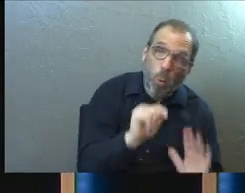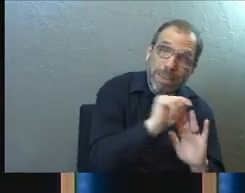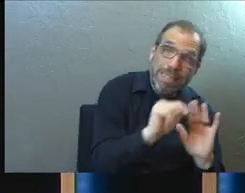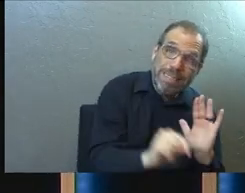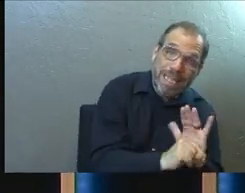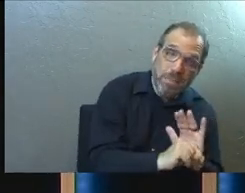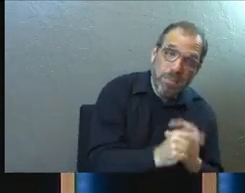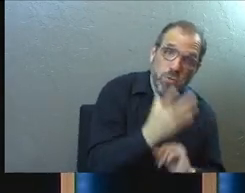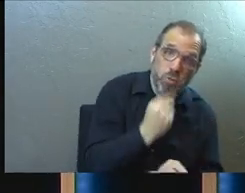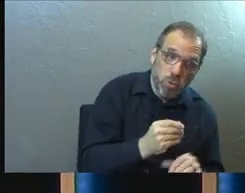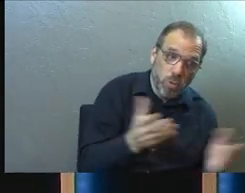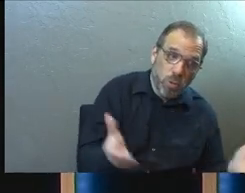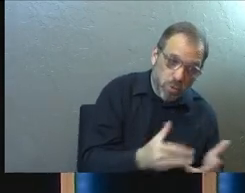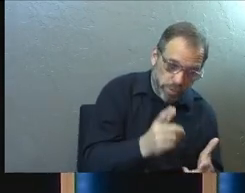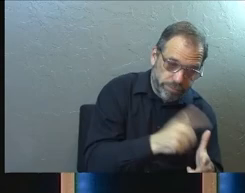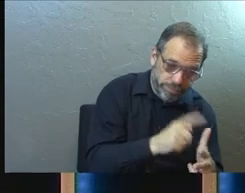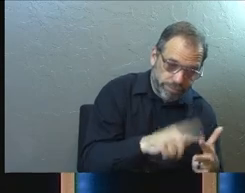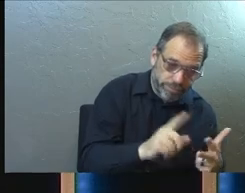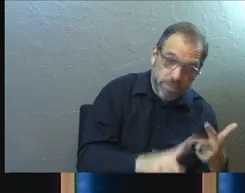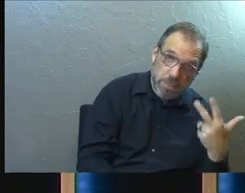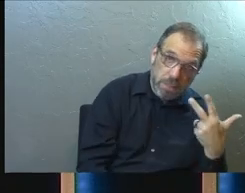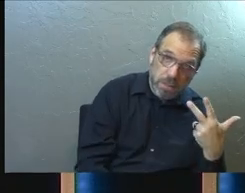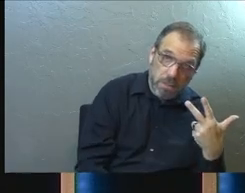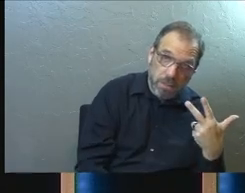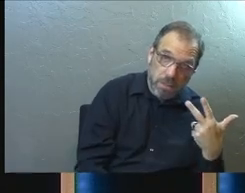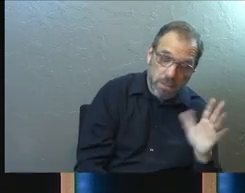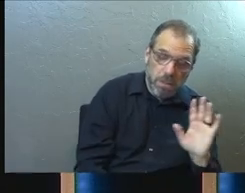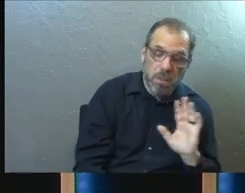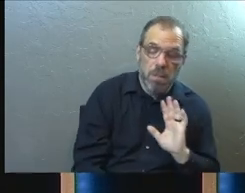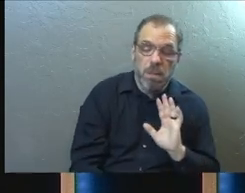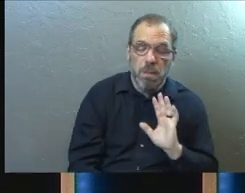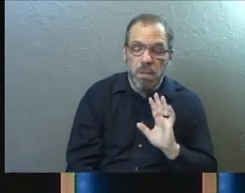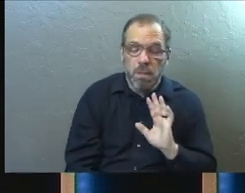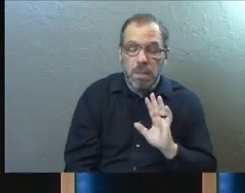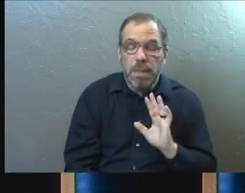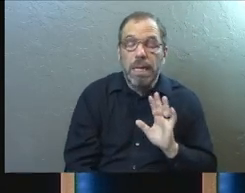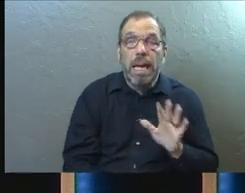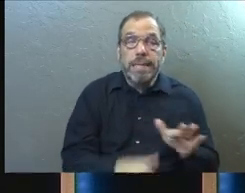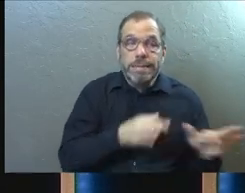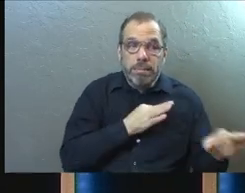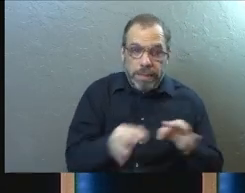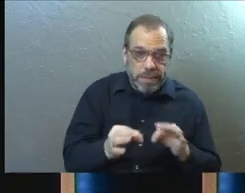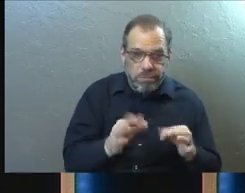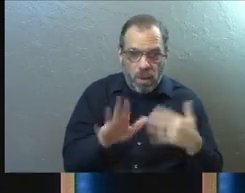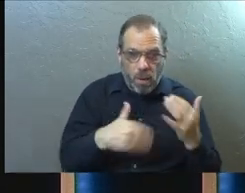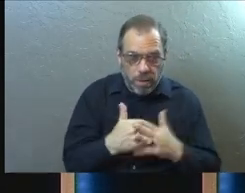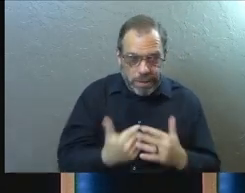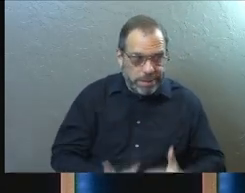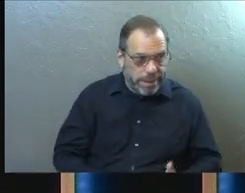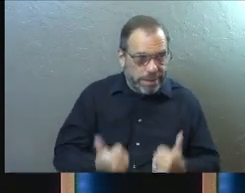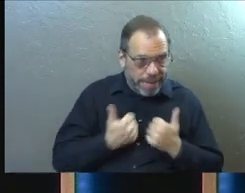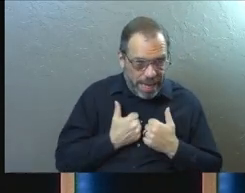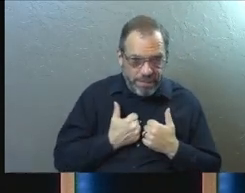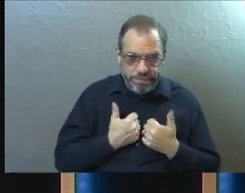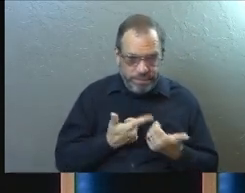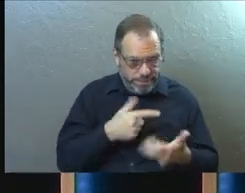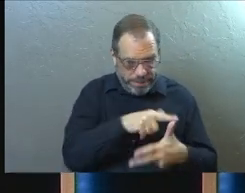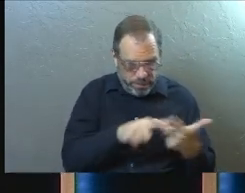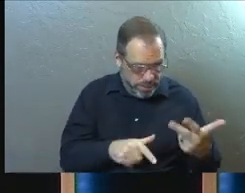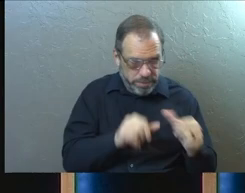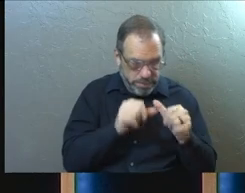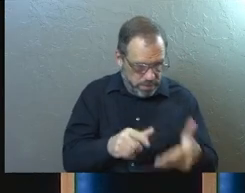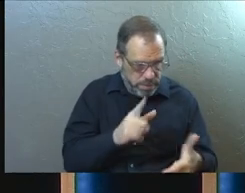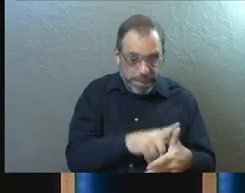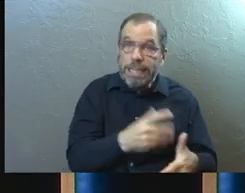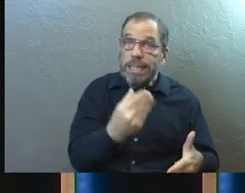that Jewish people were encouraged to and required to do the things that they did. And as they were navigating all of this life, this is what they continued to do.